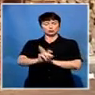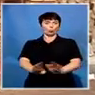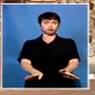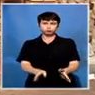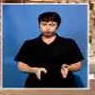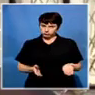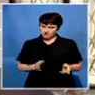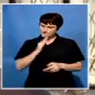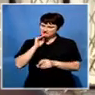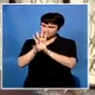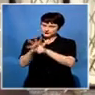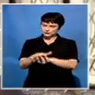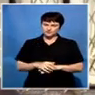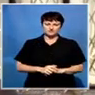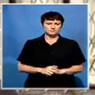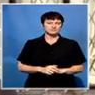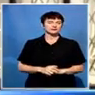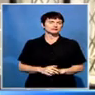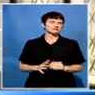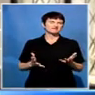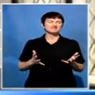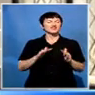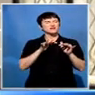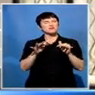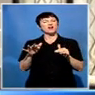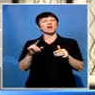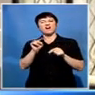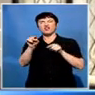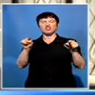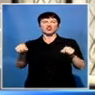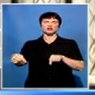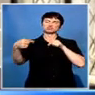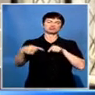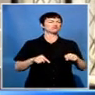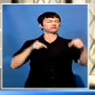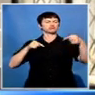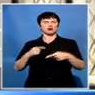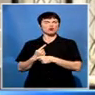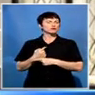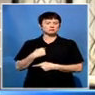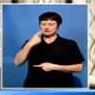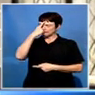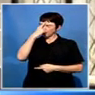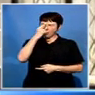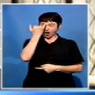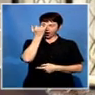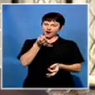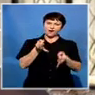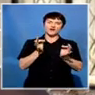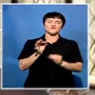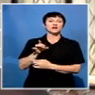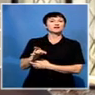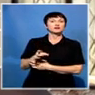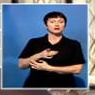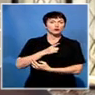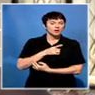behind its establishment. The opposition will always criticise, but we think this is a noble idea that is going to help